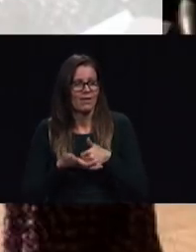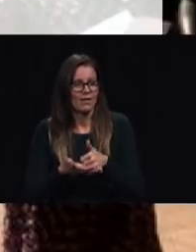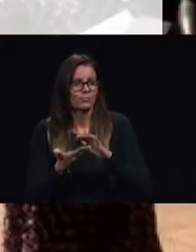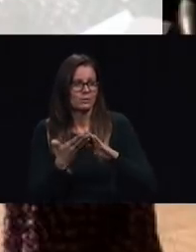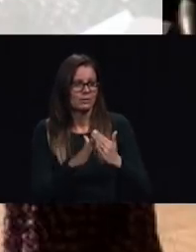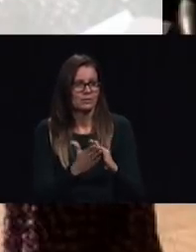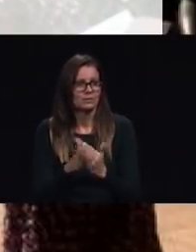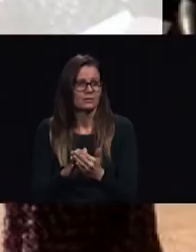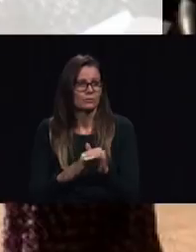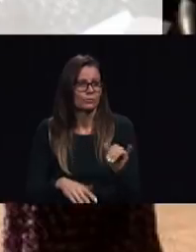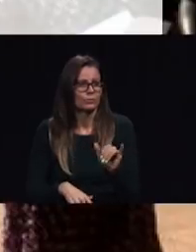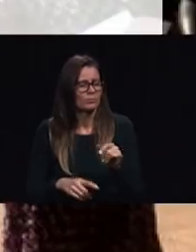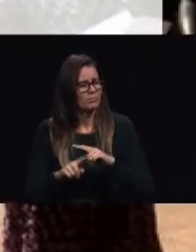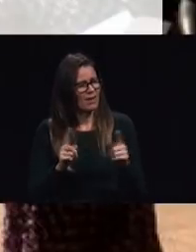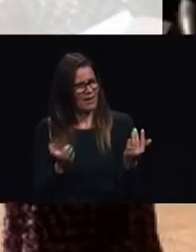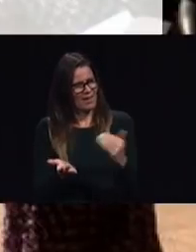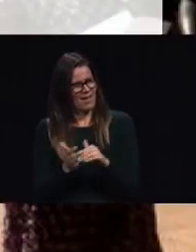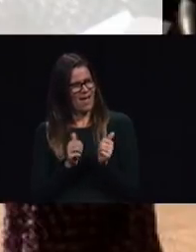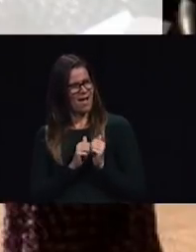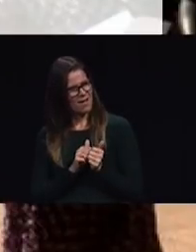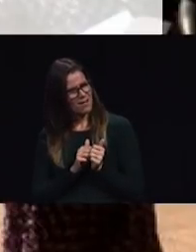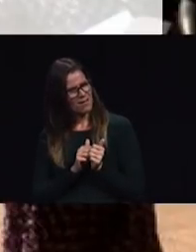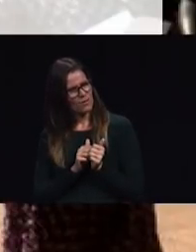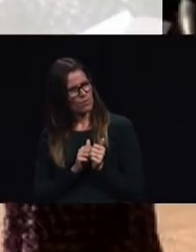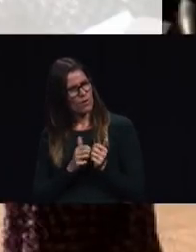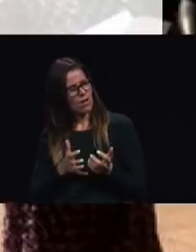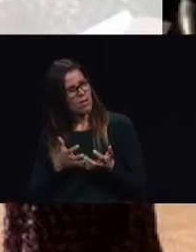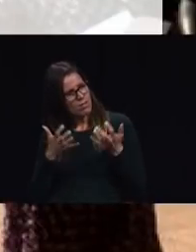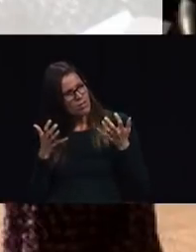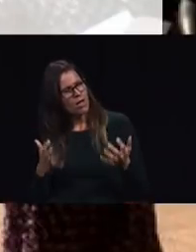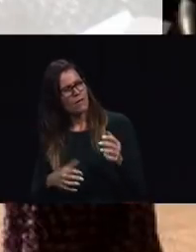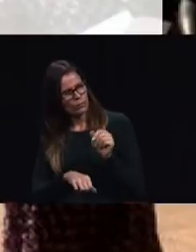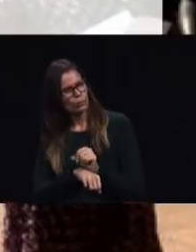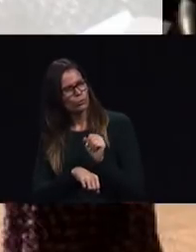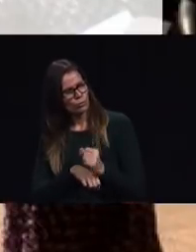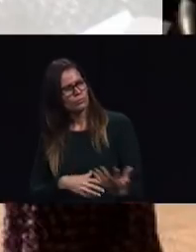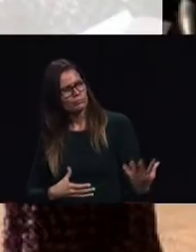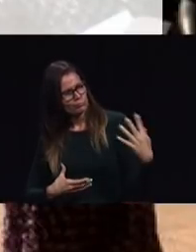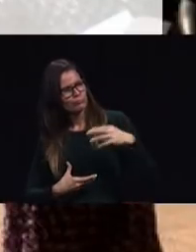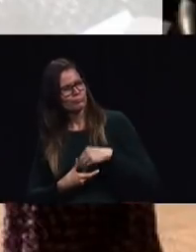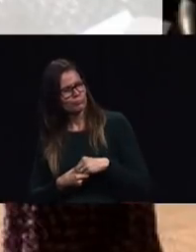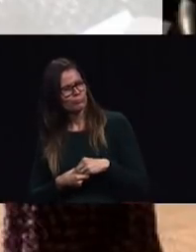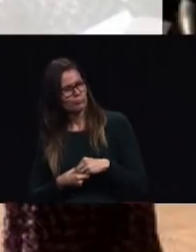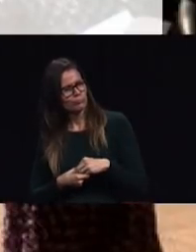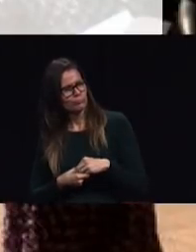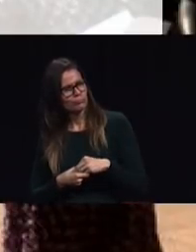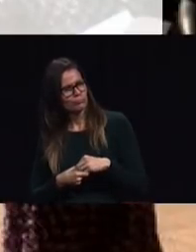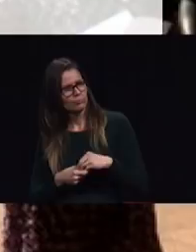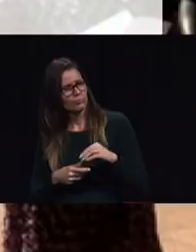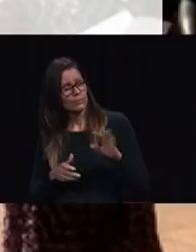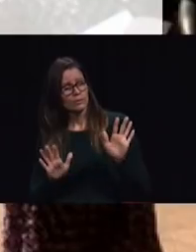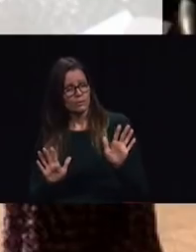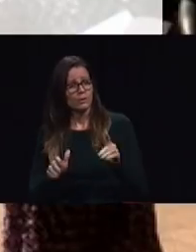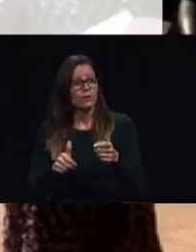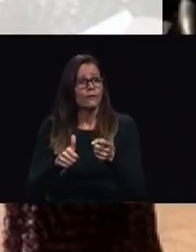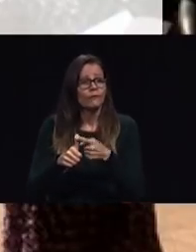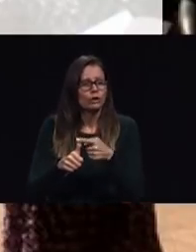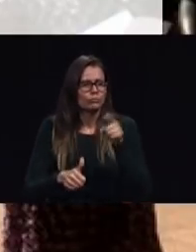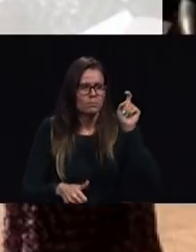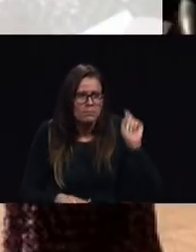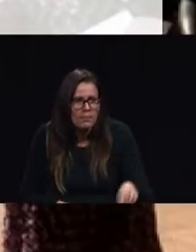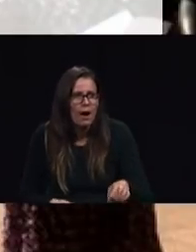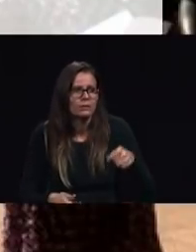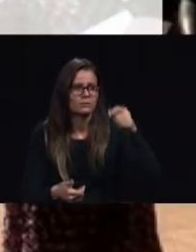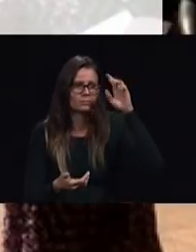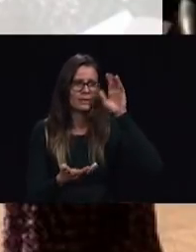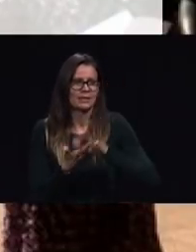this because it's too great a work for us to do alone we best believe this message because if we don't believe the message we will not live